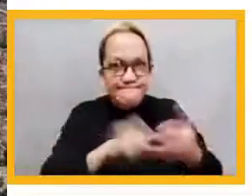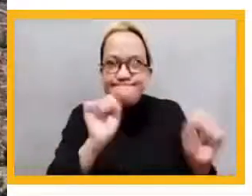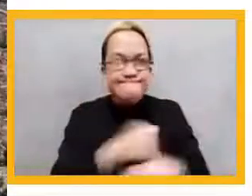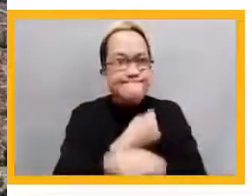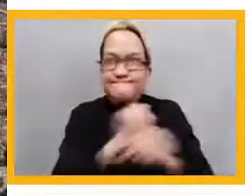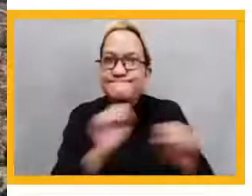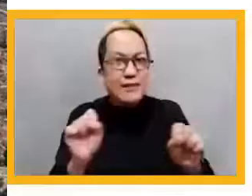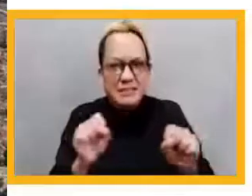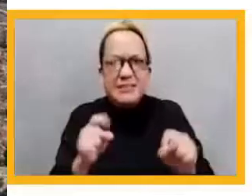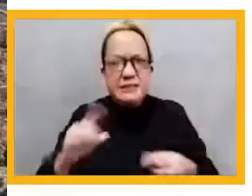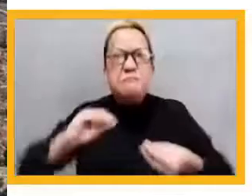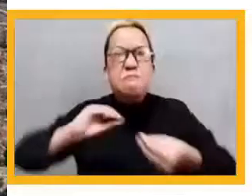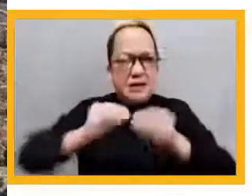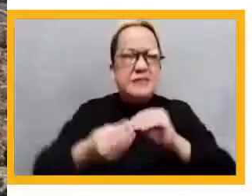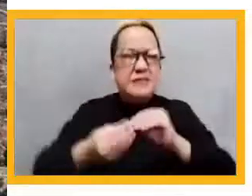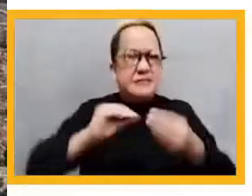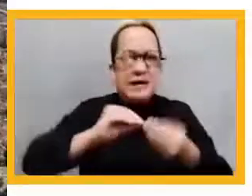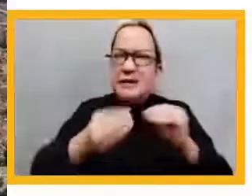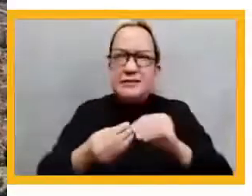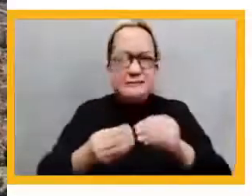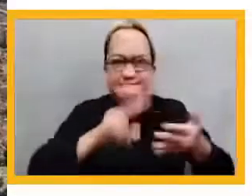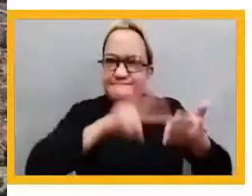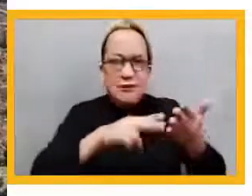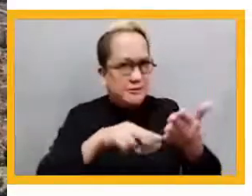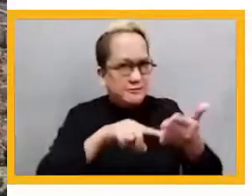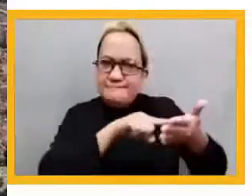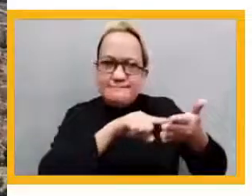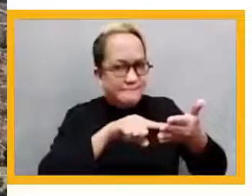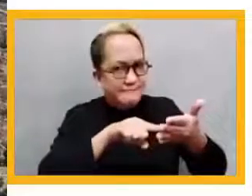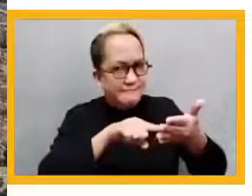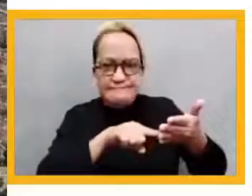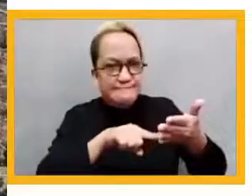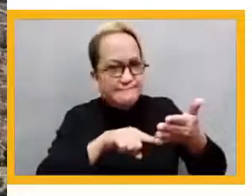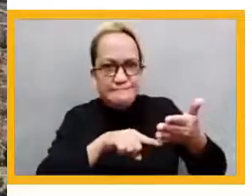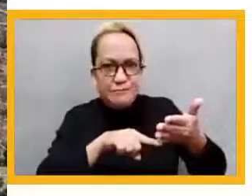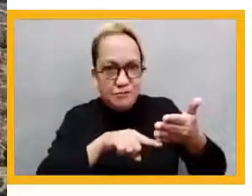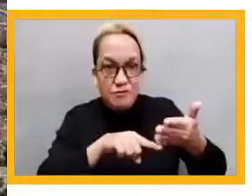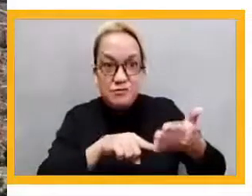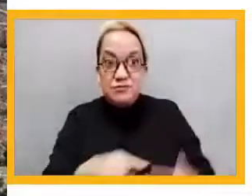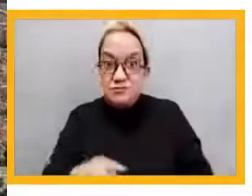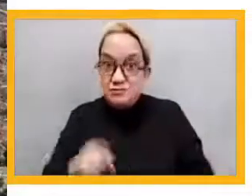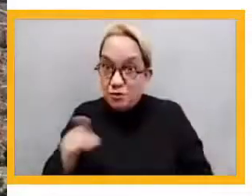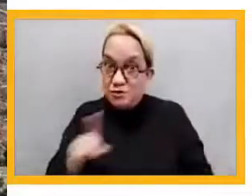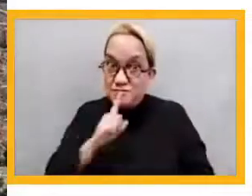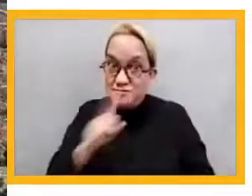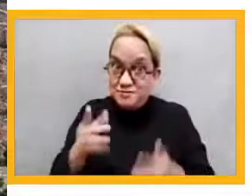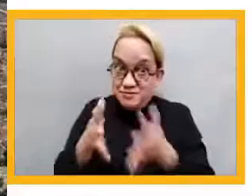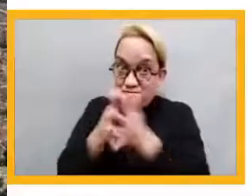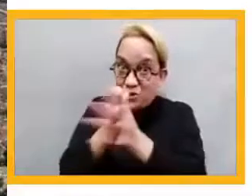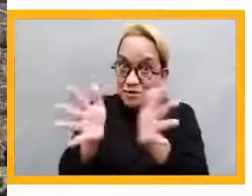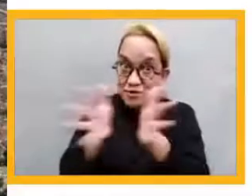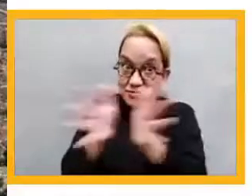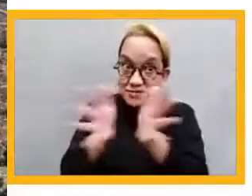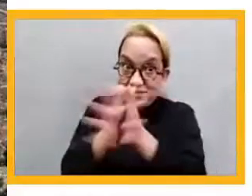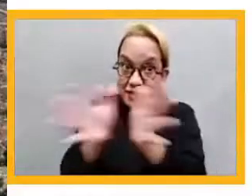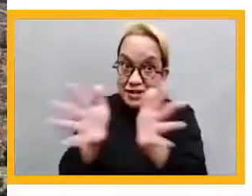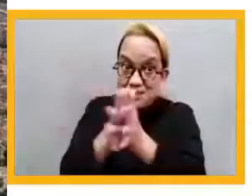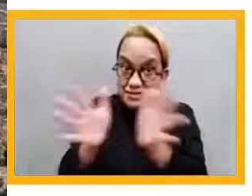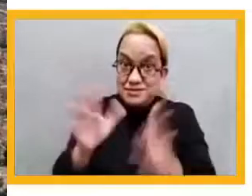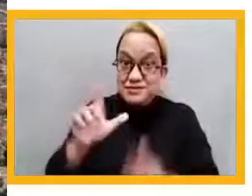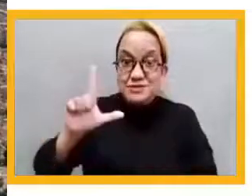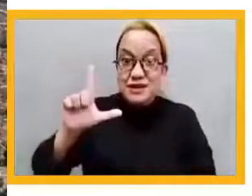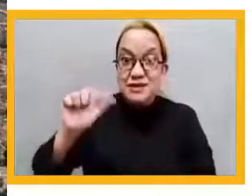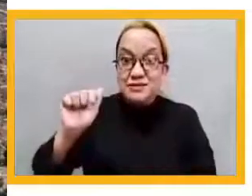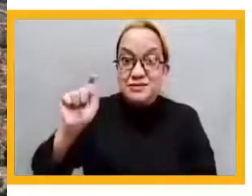another aspect of the region that I think it's important for you to know, Latin America, all Latin America, rural areas of Latin America,